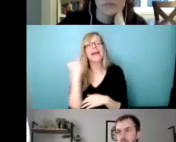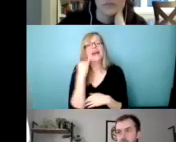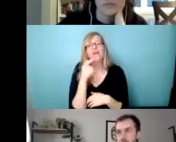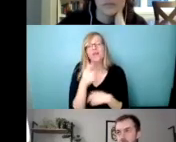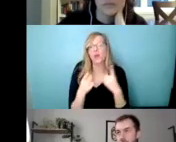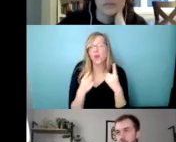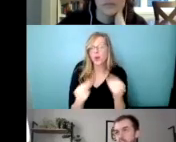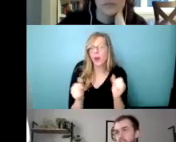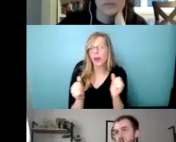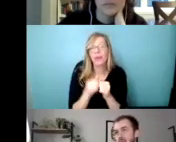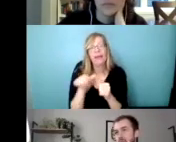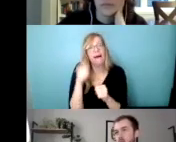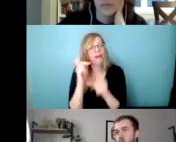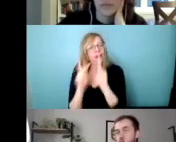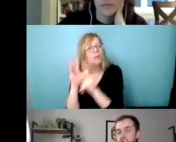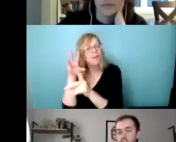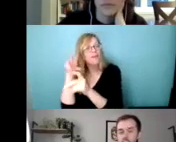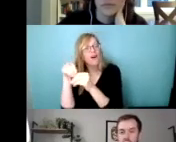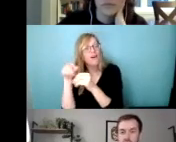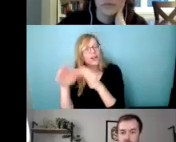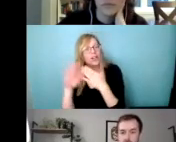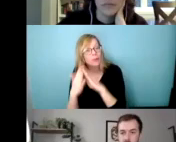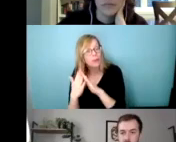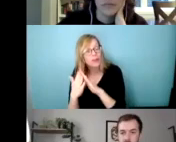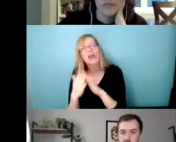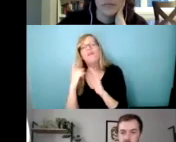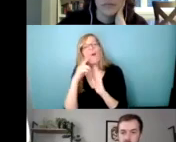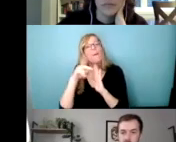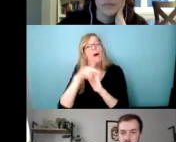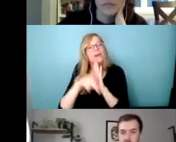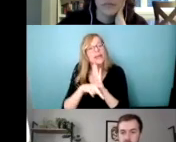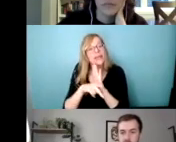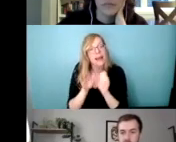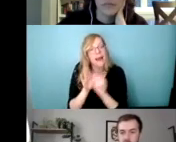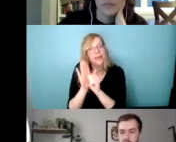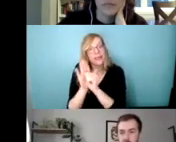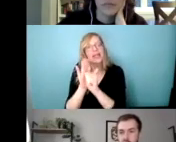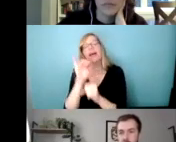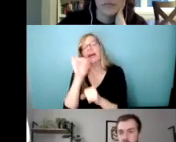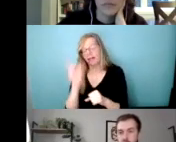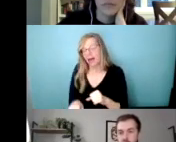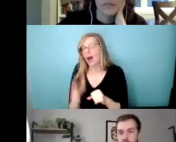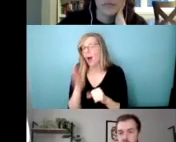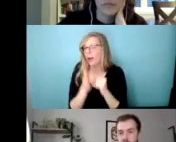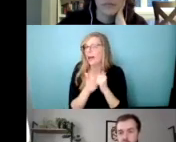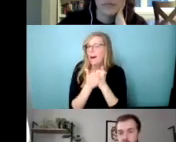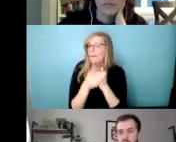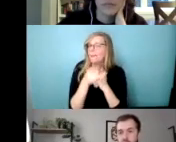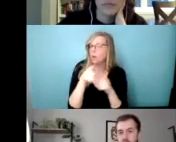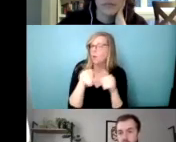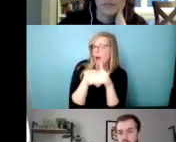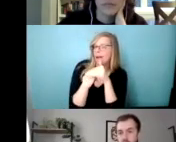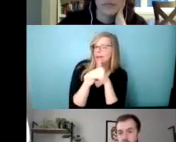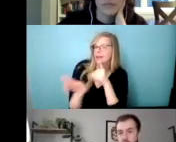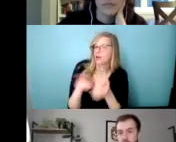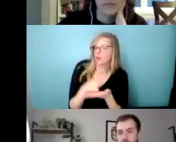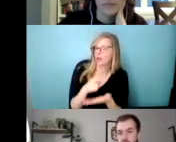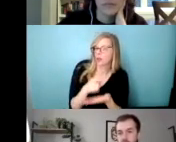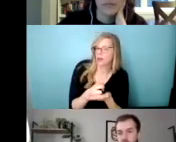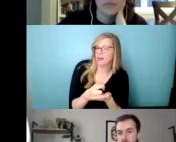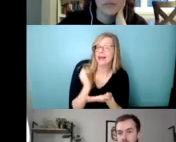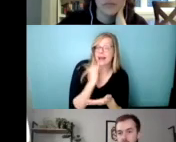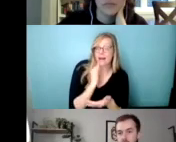community who are working on policy advocacy, um, that will be really helpful to you in terms of accessing resources. If you're all volunteers,